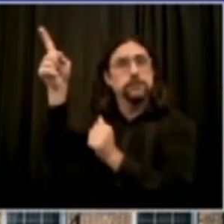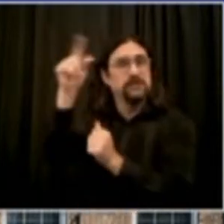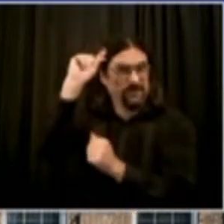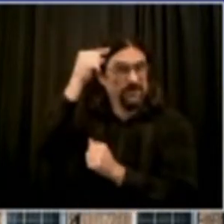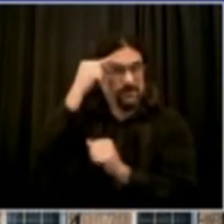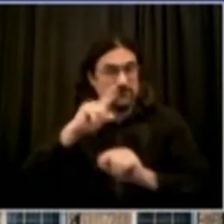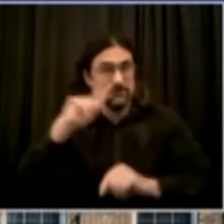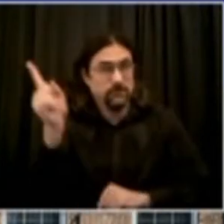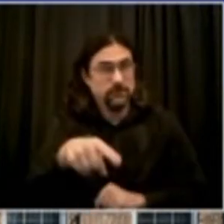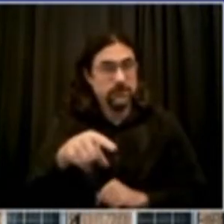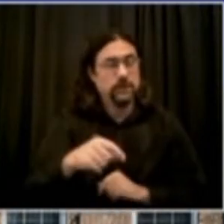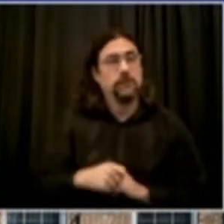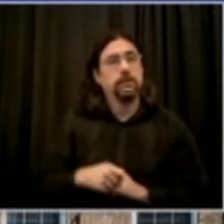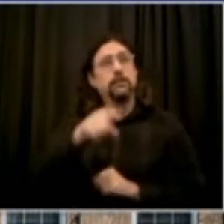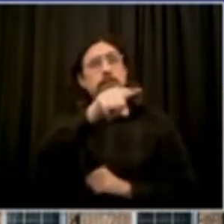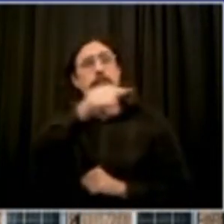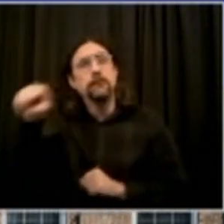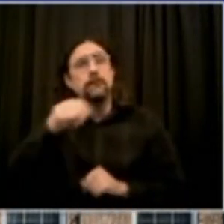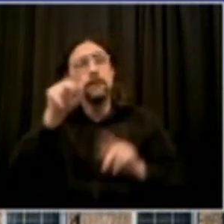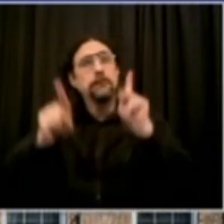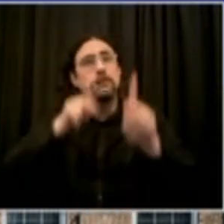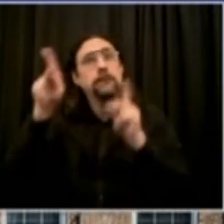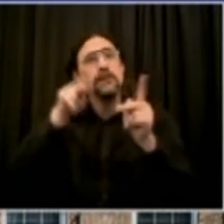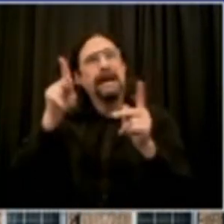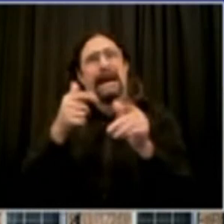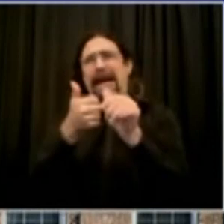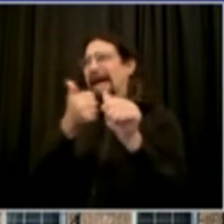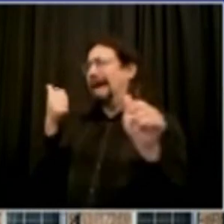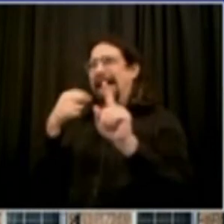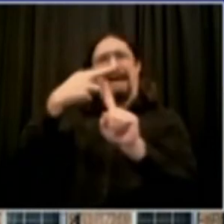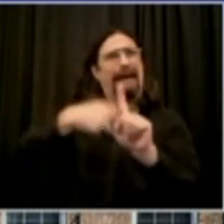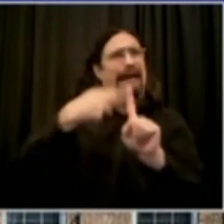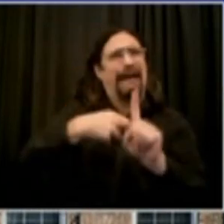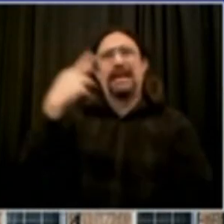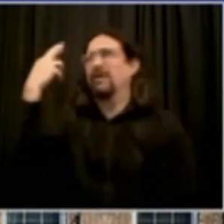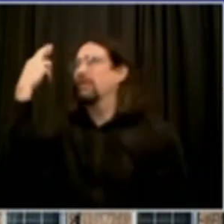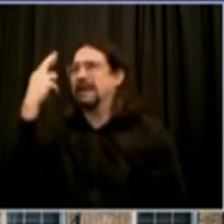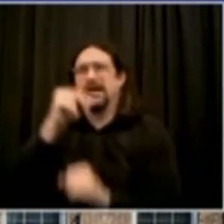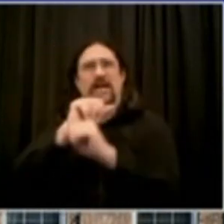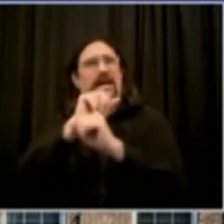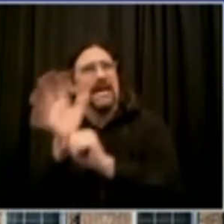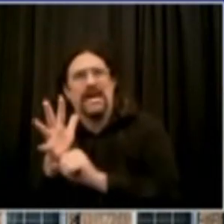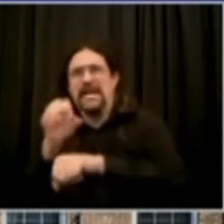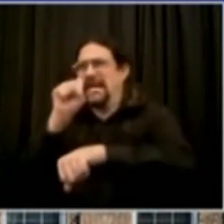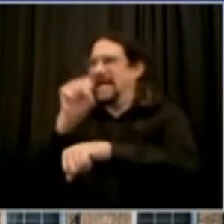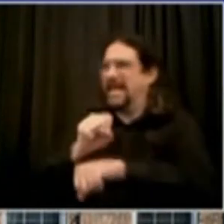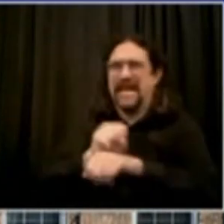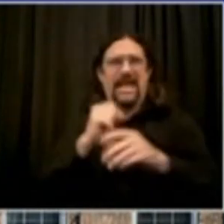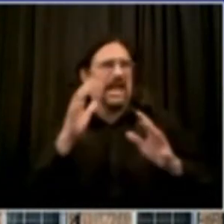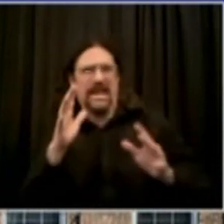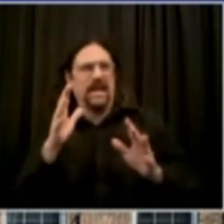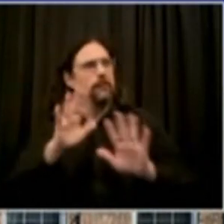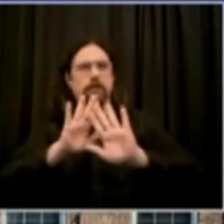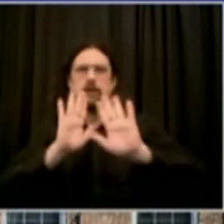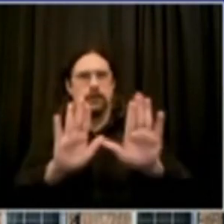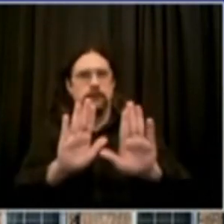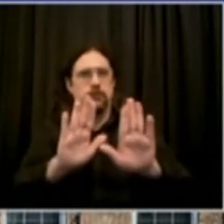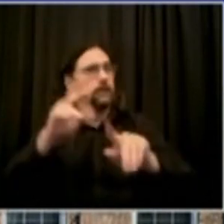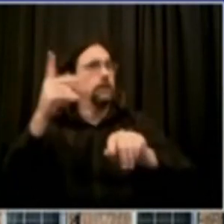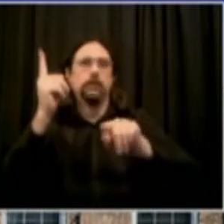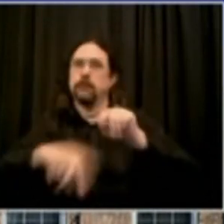generations. We need the court system to come in and then we need the state in general to address the bigger questions here. These eviction